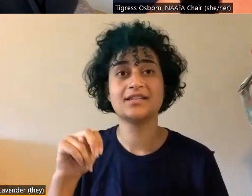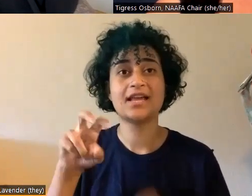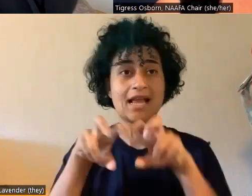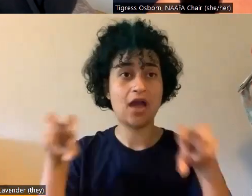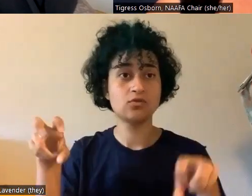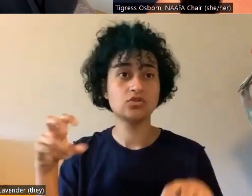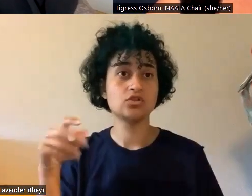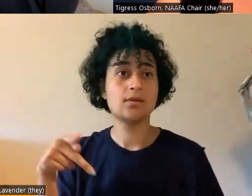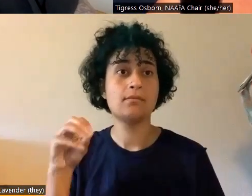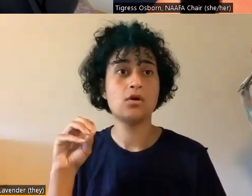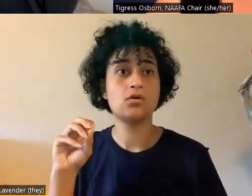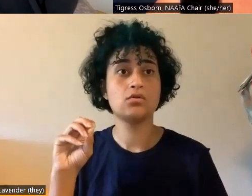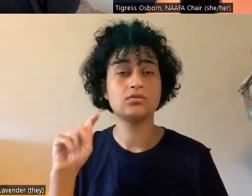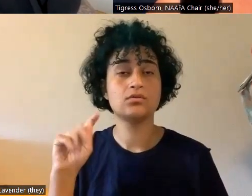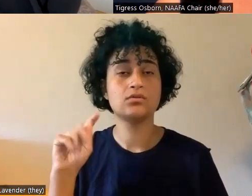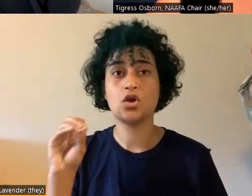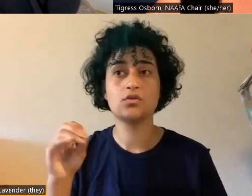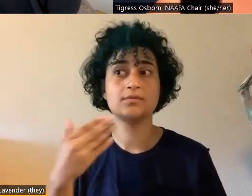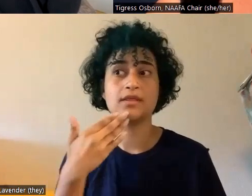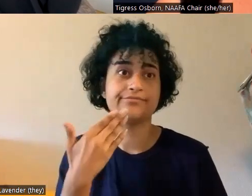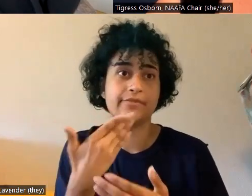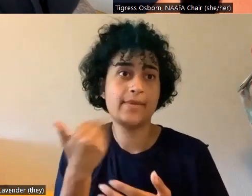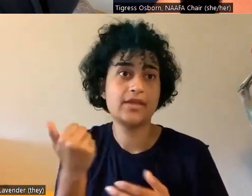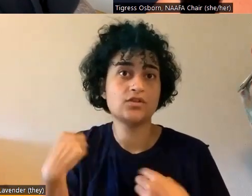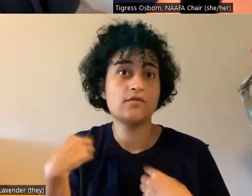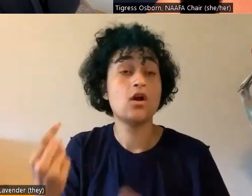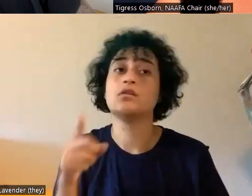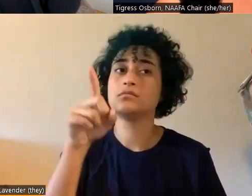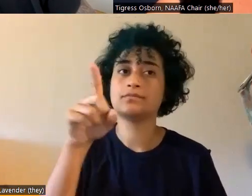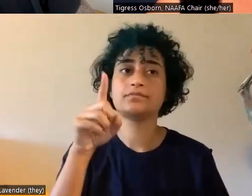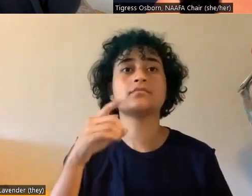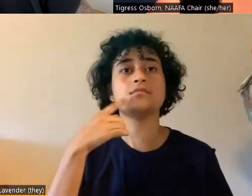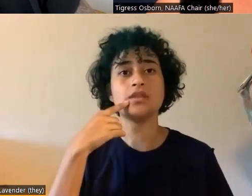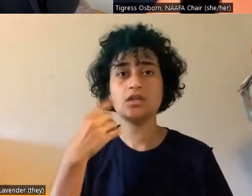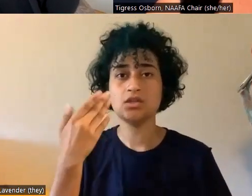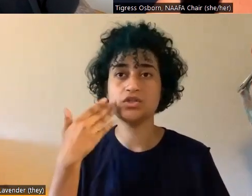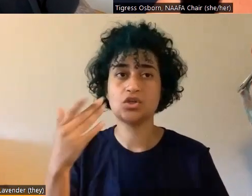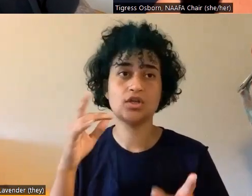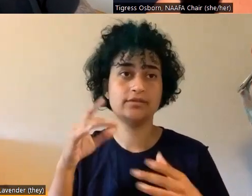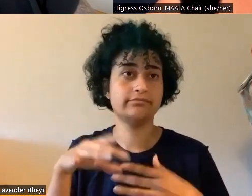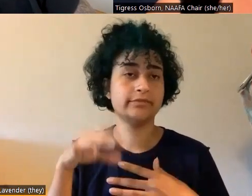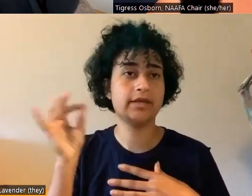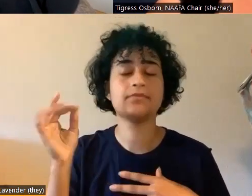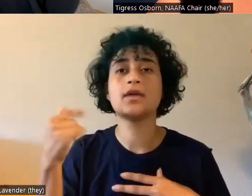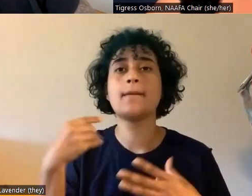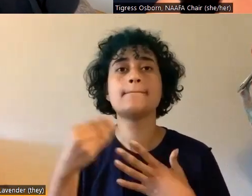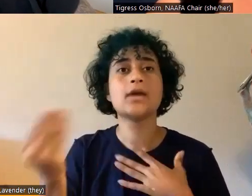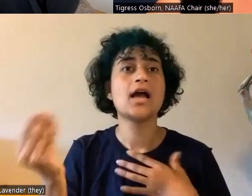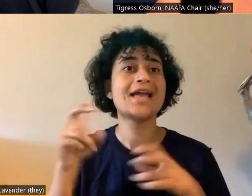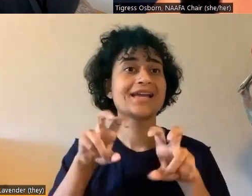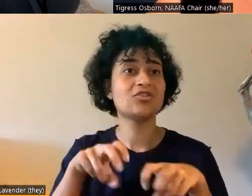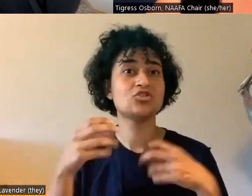have really great warranty. And that's the other thing, get a couch that you can get a warranty on because, uh,